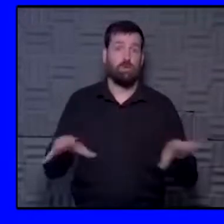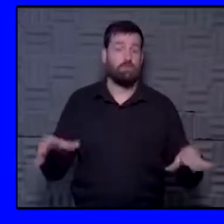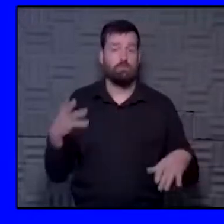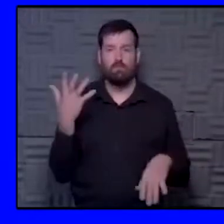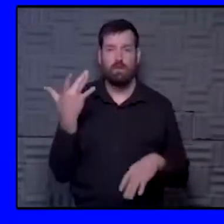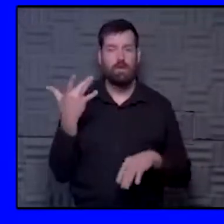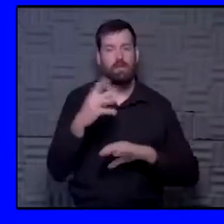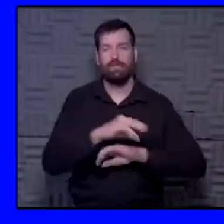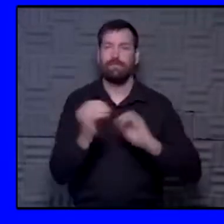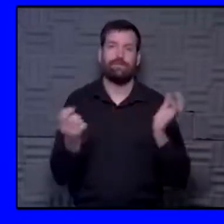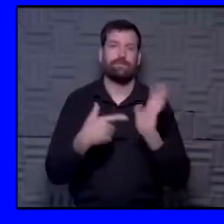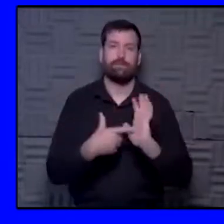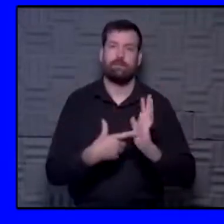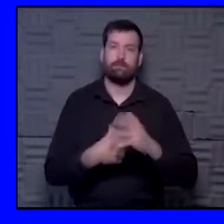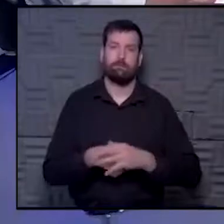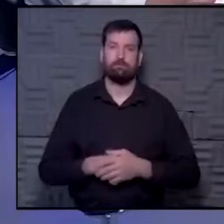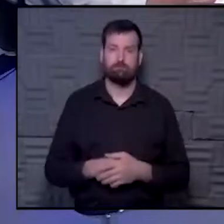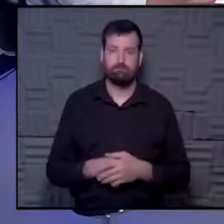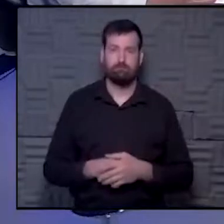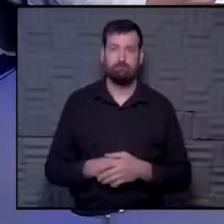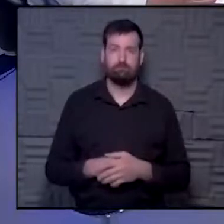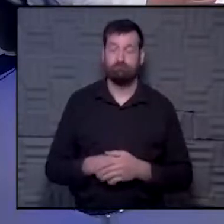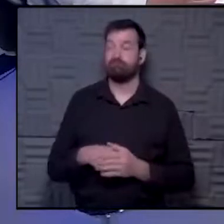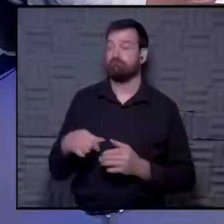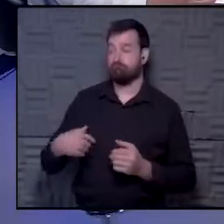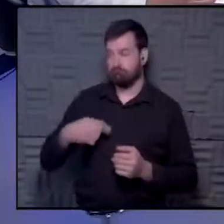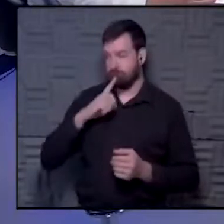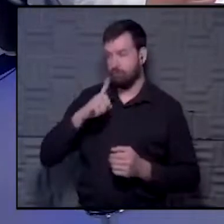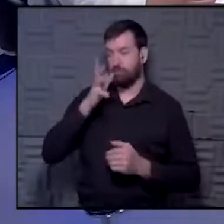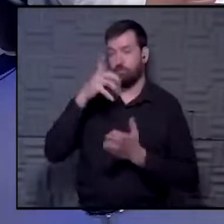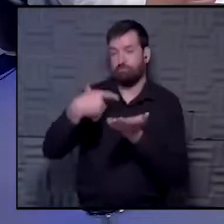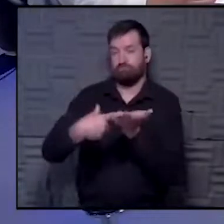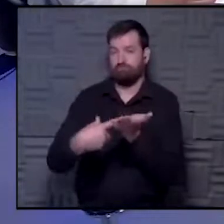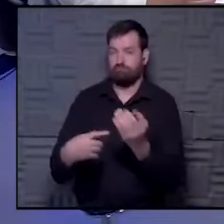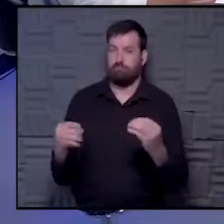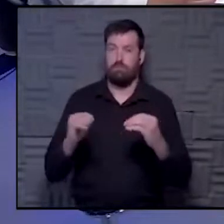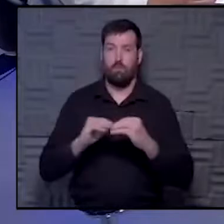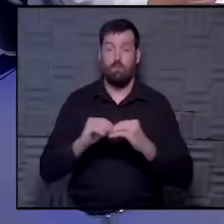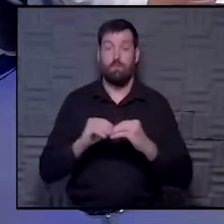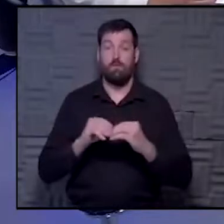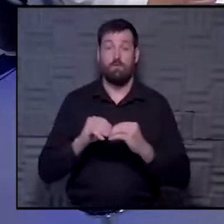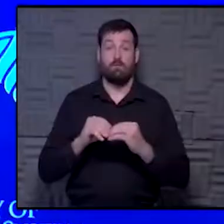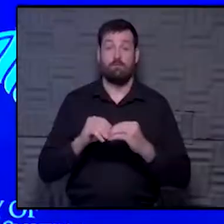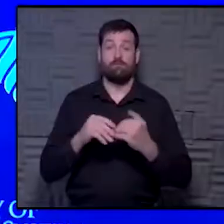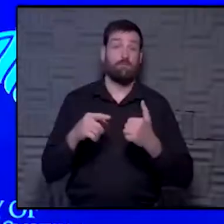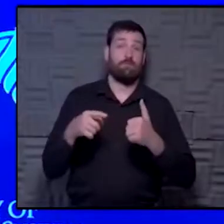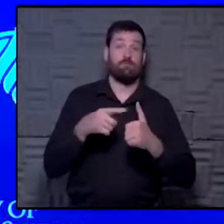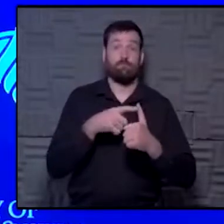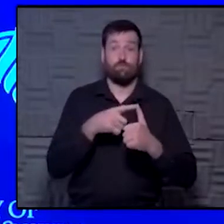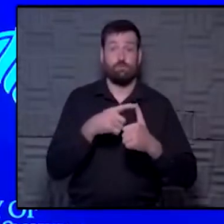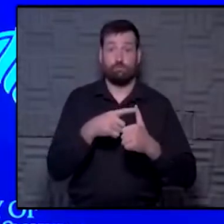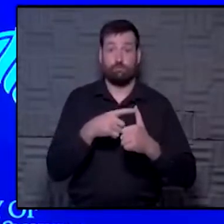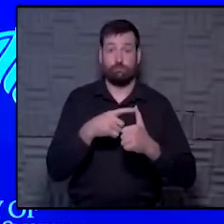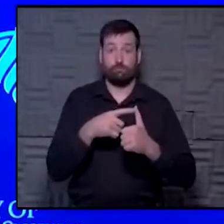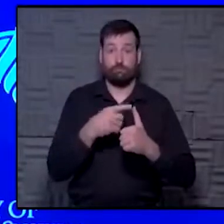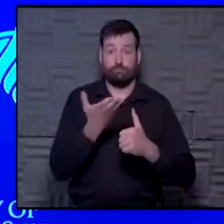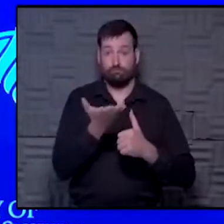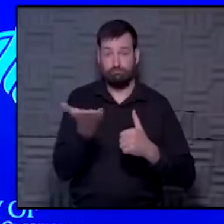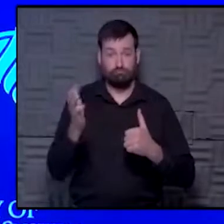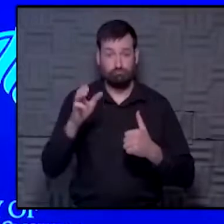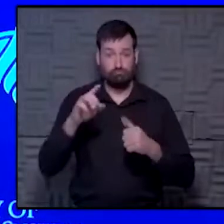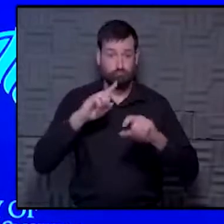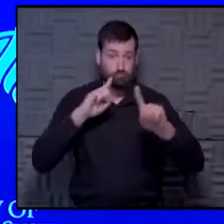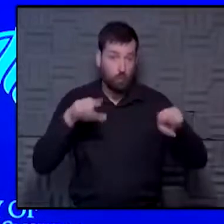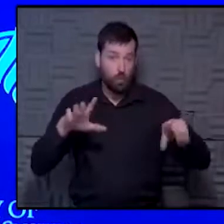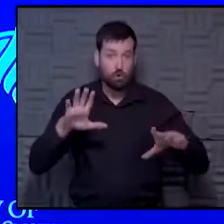asymptomatic spread. I'm sure we'll talk more about that. But before we jump into the rest of our discussion today, are there any reporter